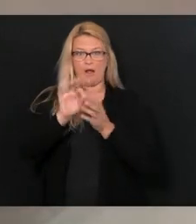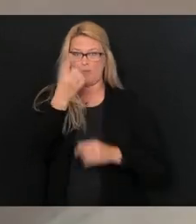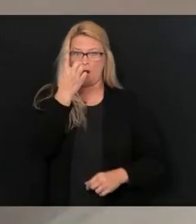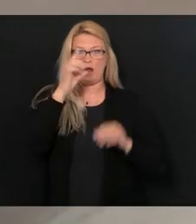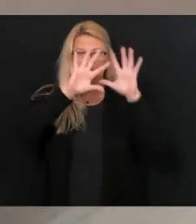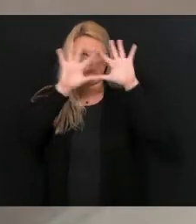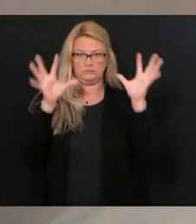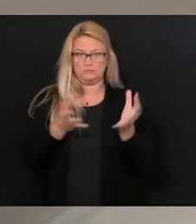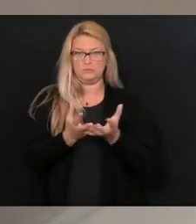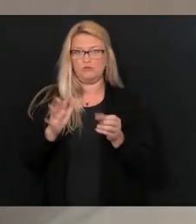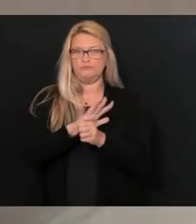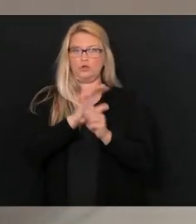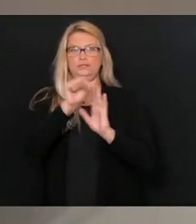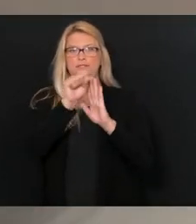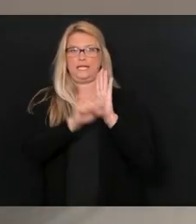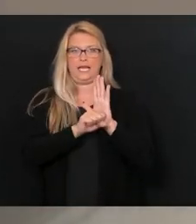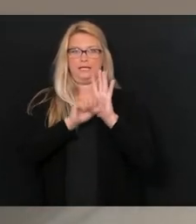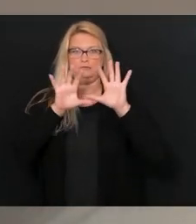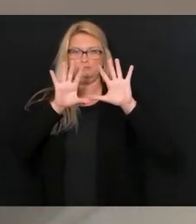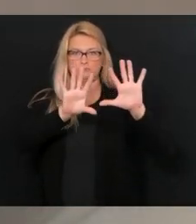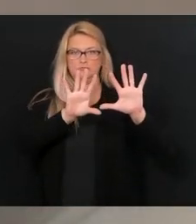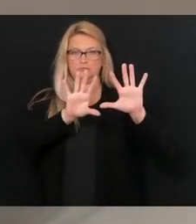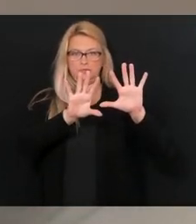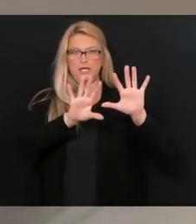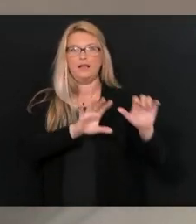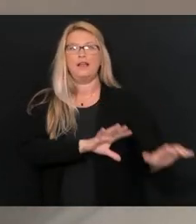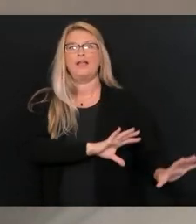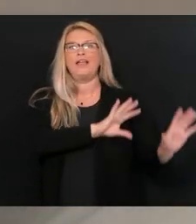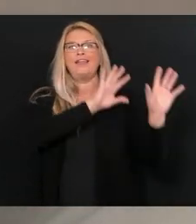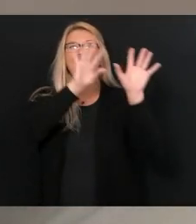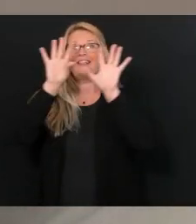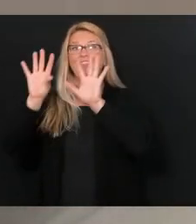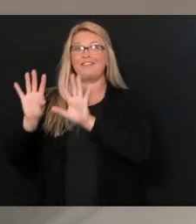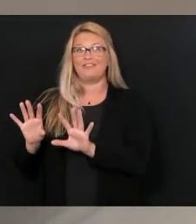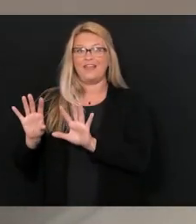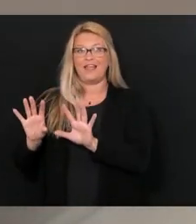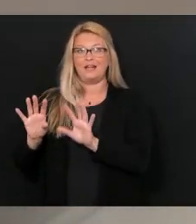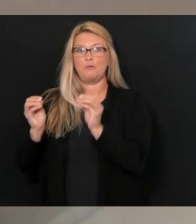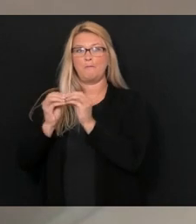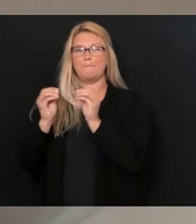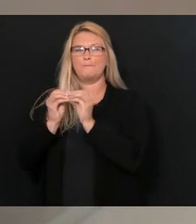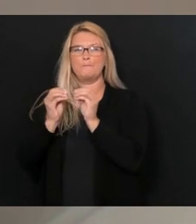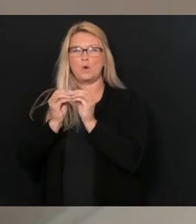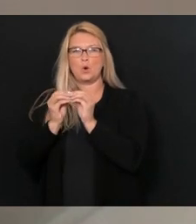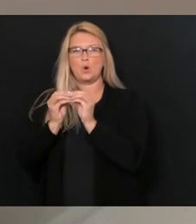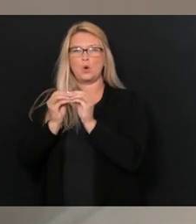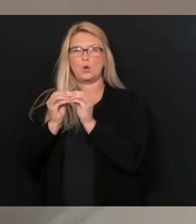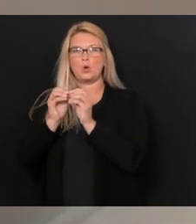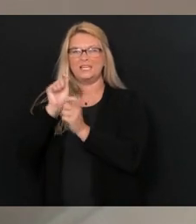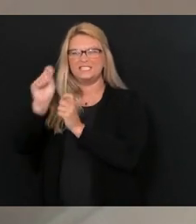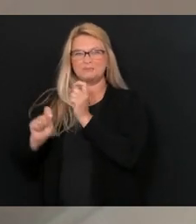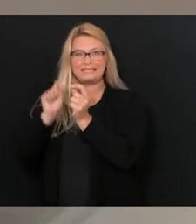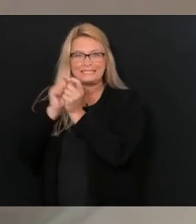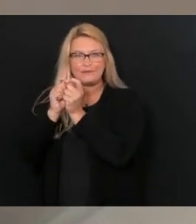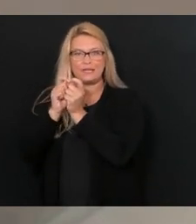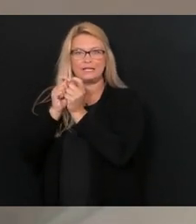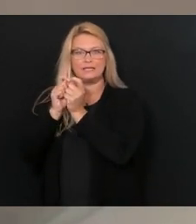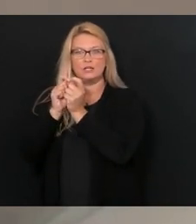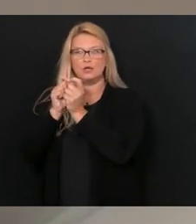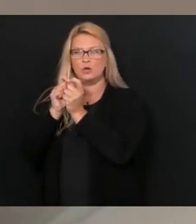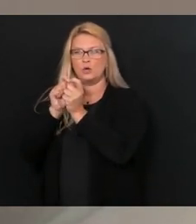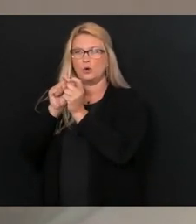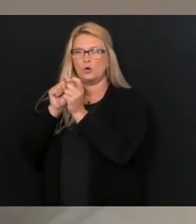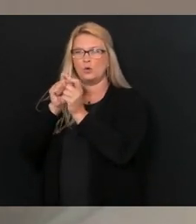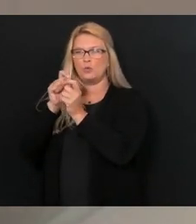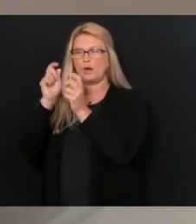sort of suppression phase, the hammer phase. And then we wanted to move to a more precise phase where we looked at each